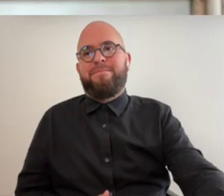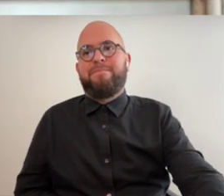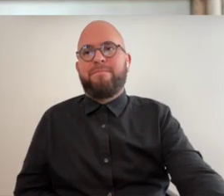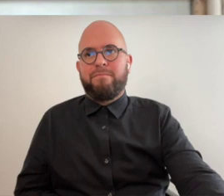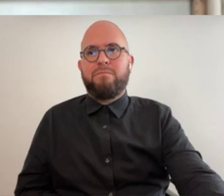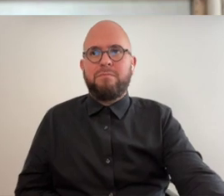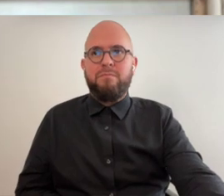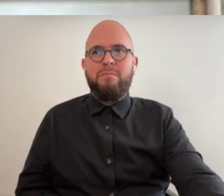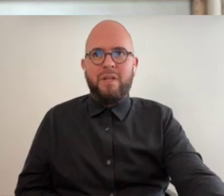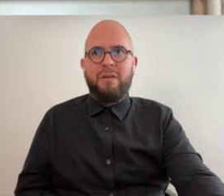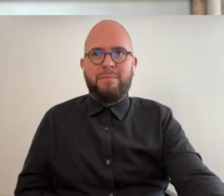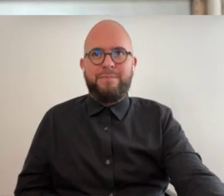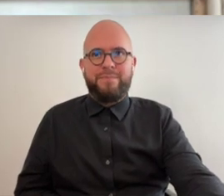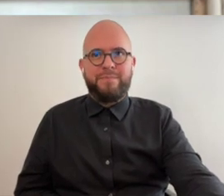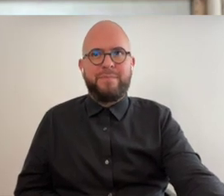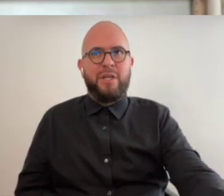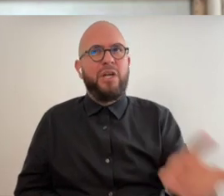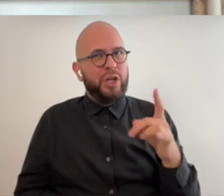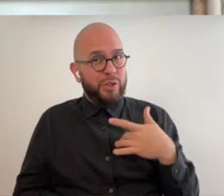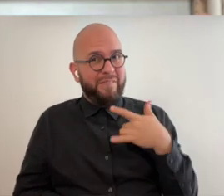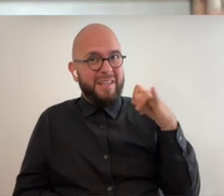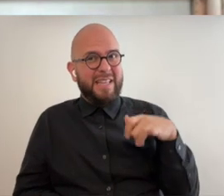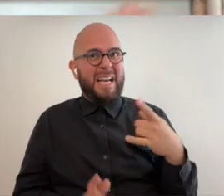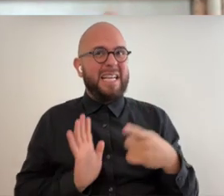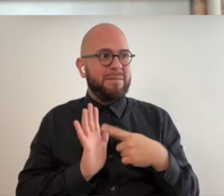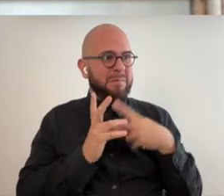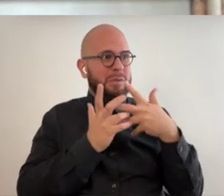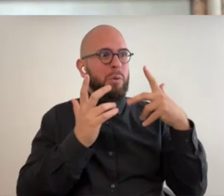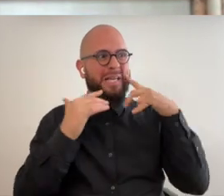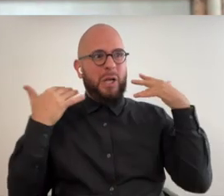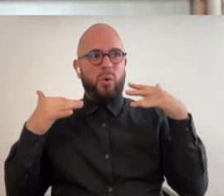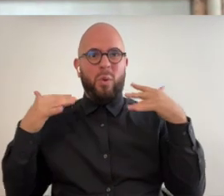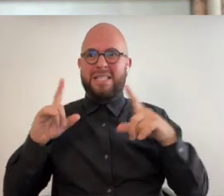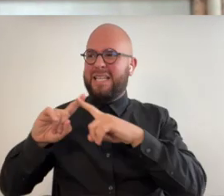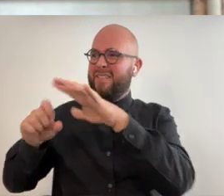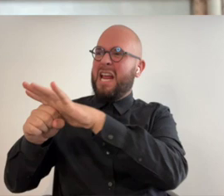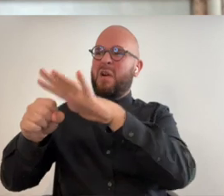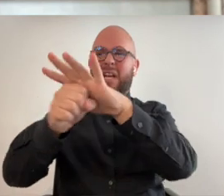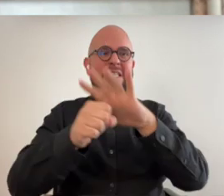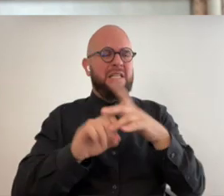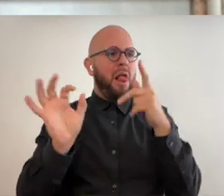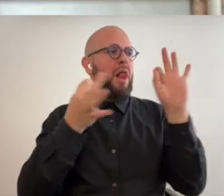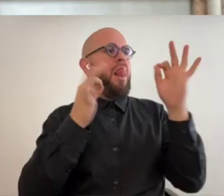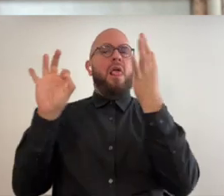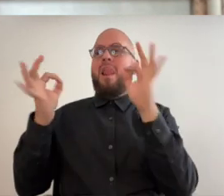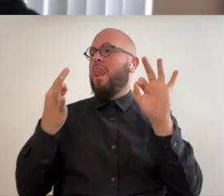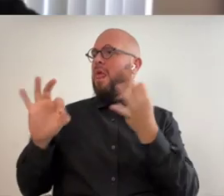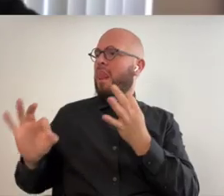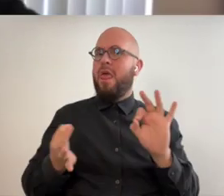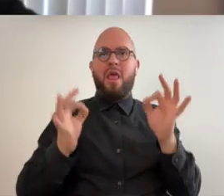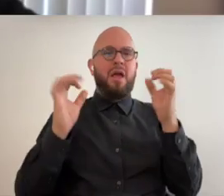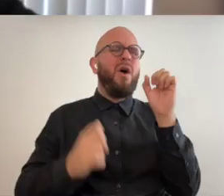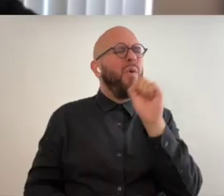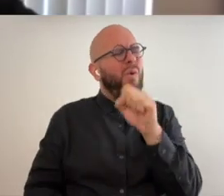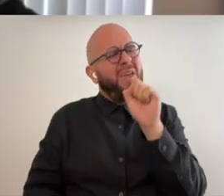right have you found that that sometimes having too many noises in different areas can be really distracting for you oh my gosh